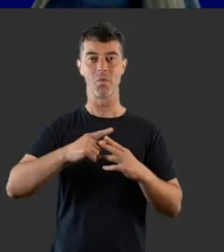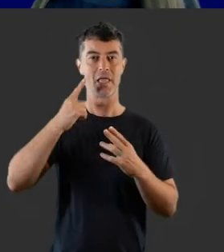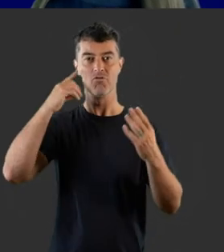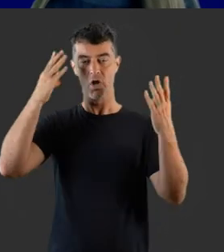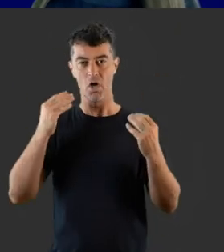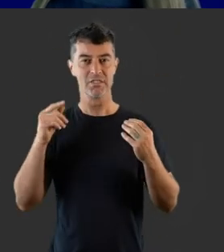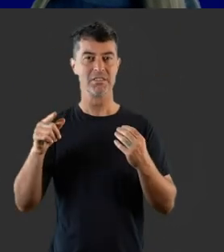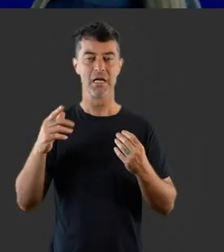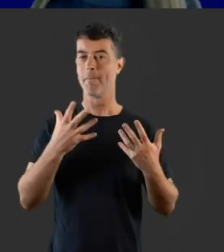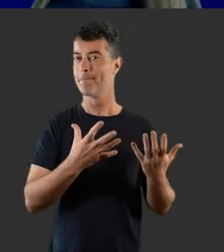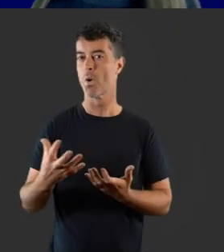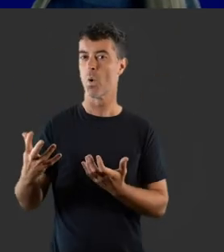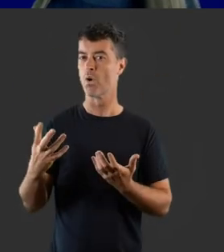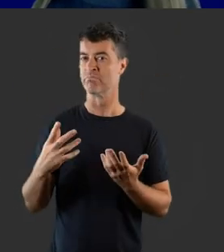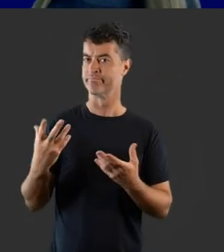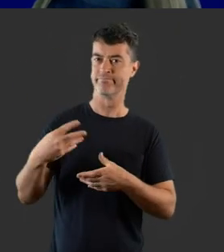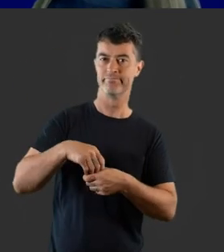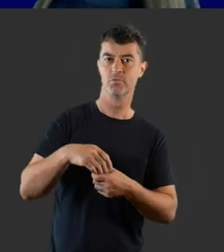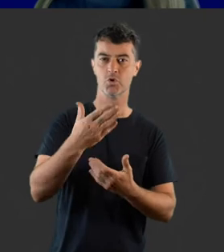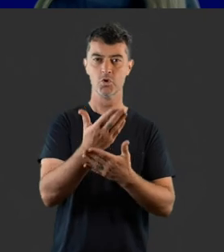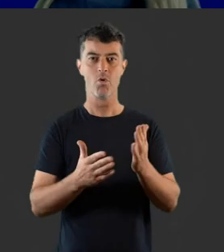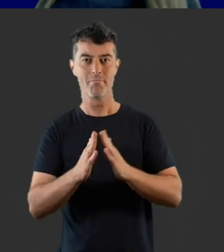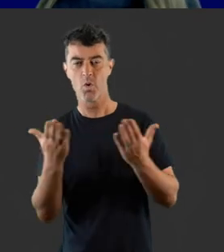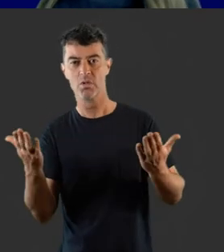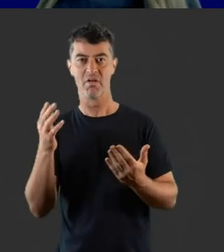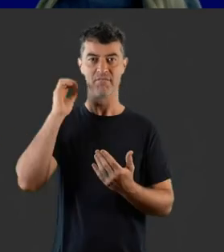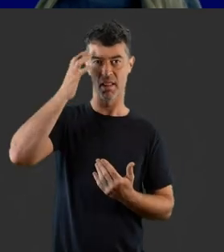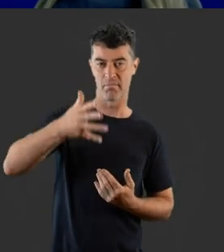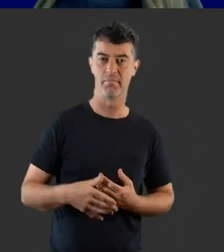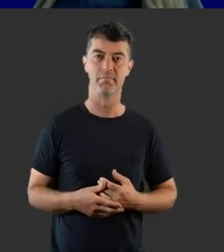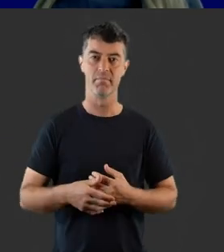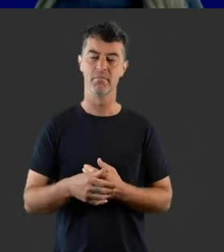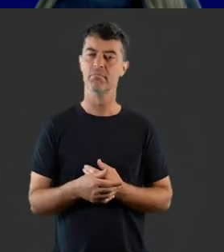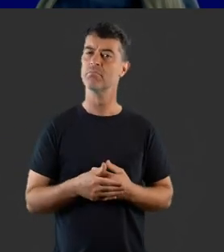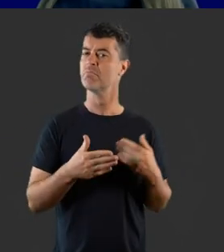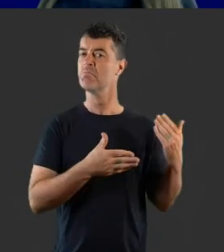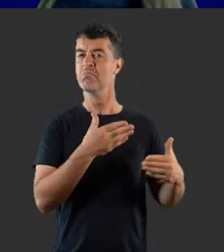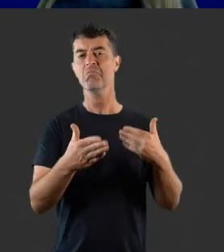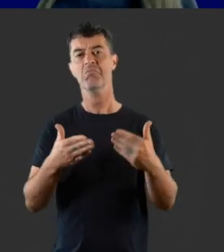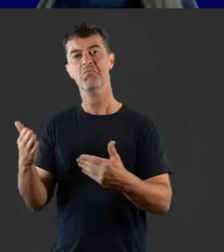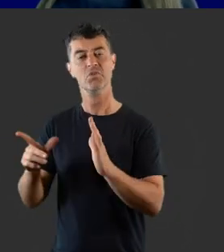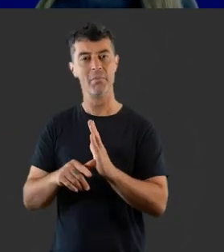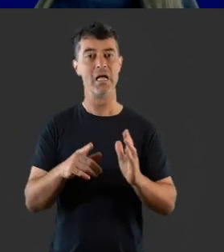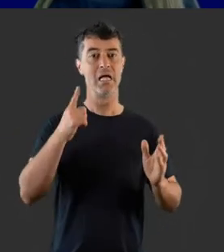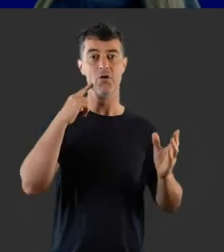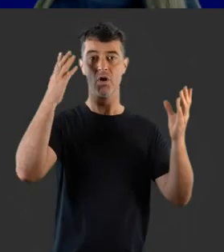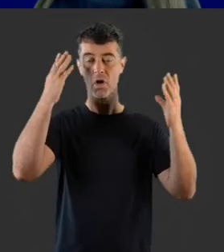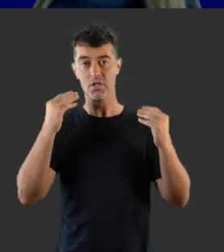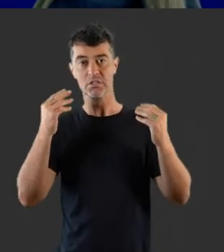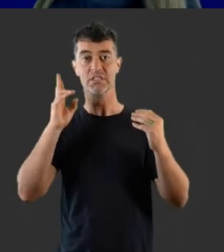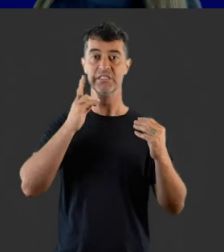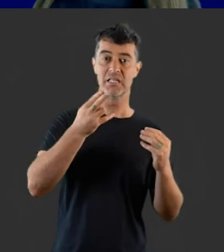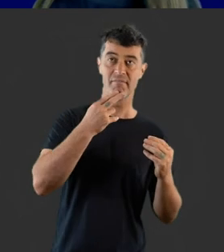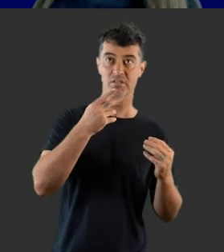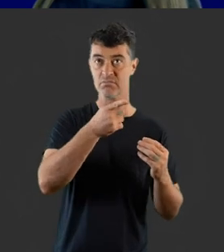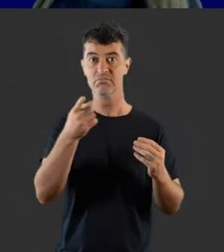Deaf themes and characters with hearing loss are increasingly being incorporated into storybooks and film. Gradually,